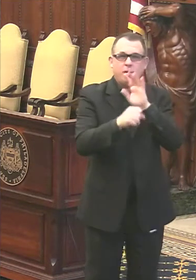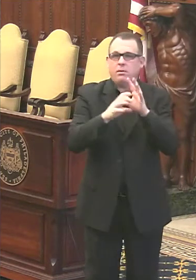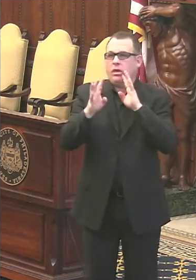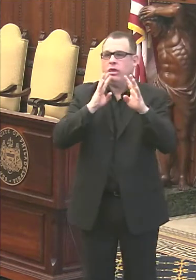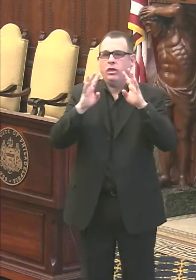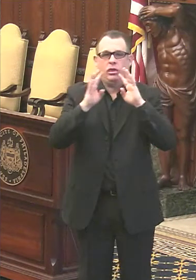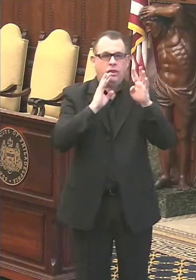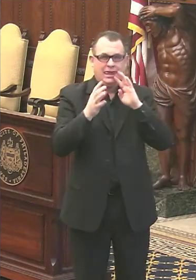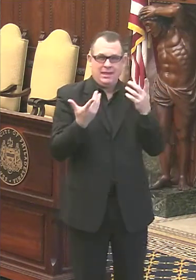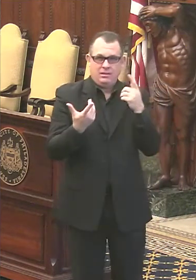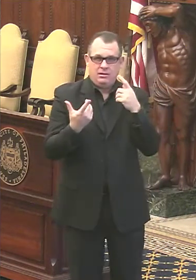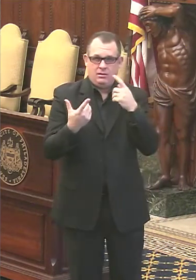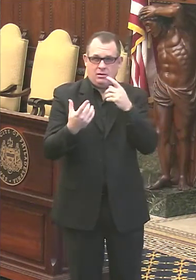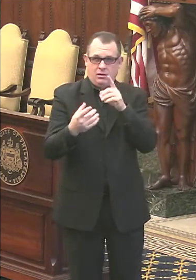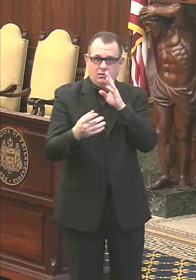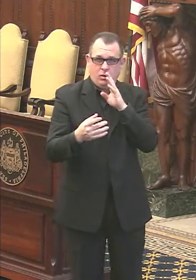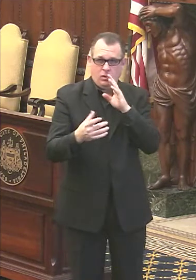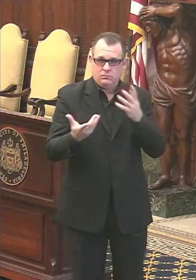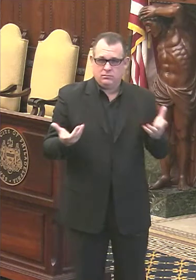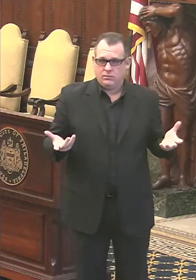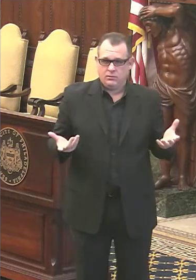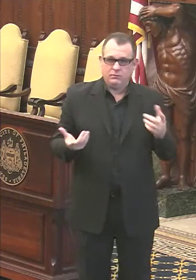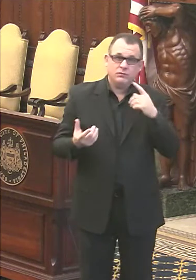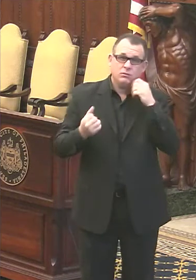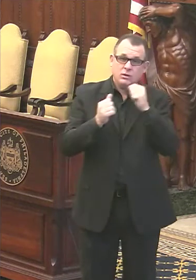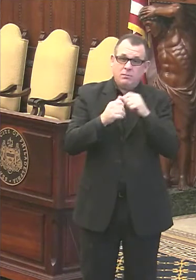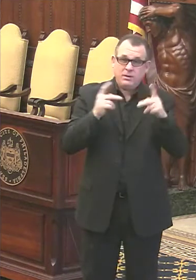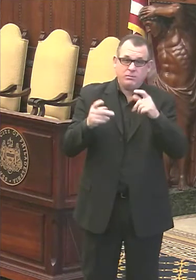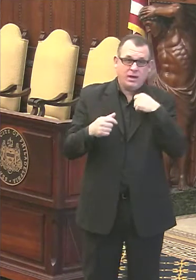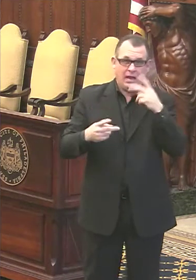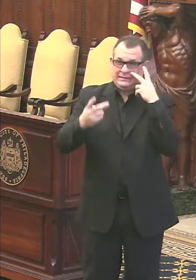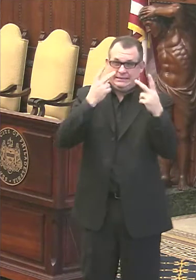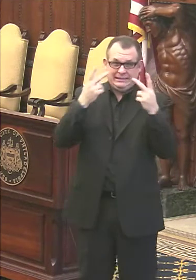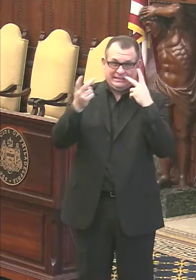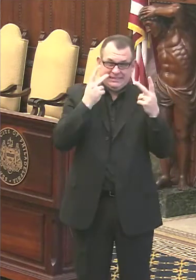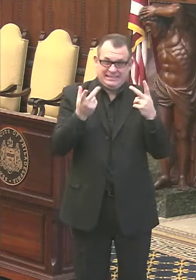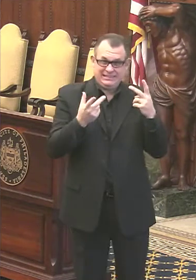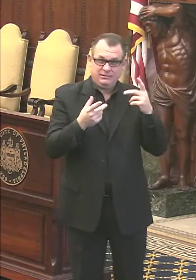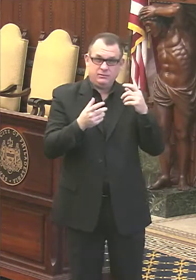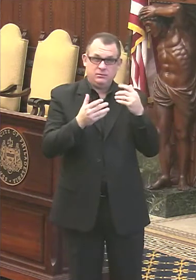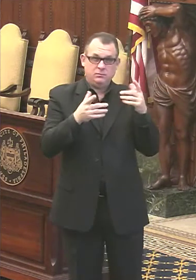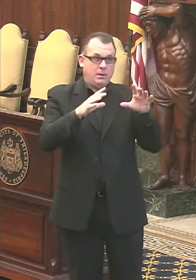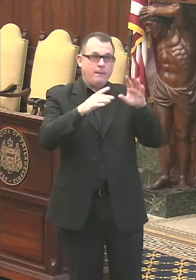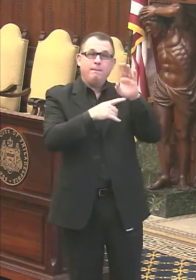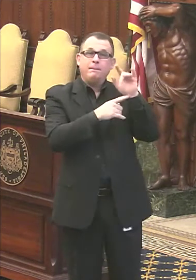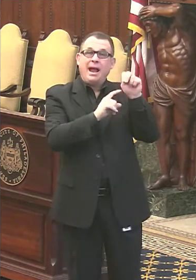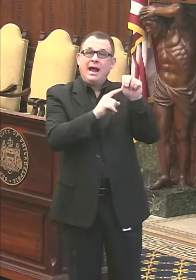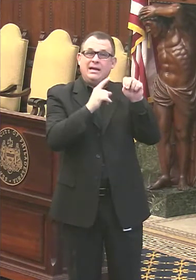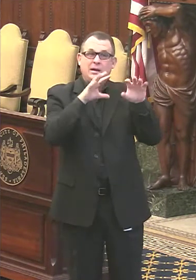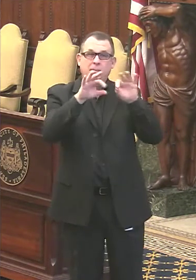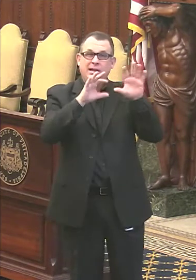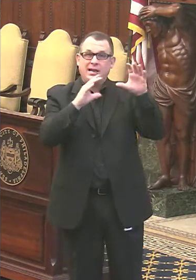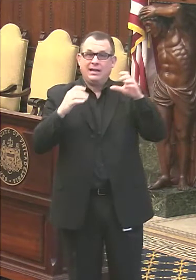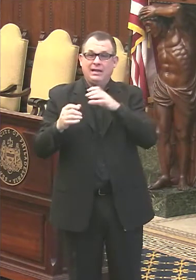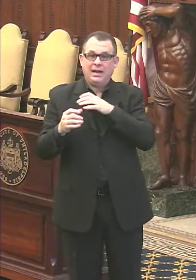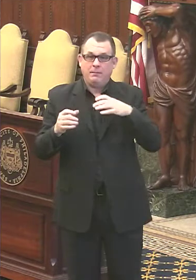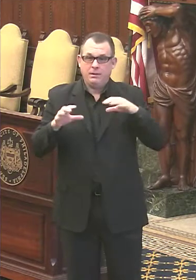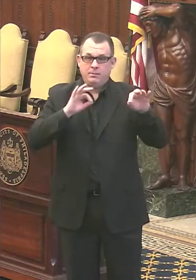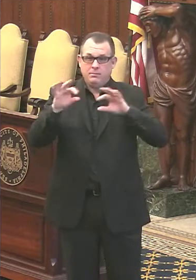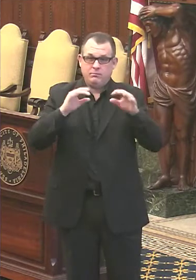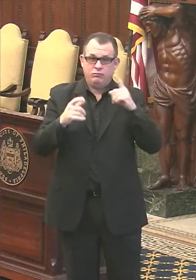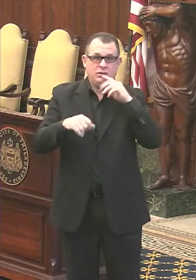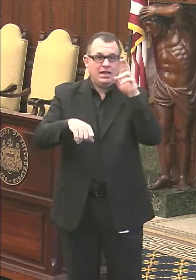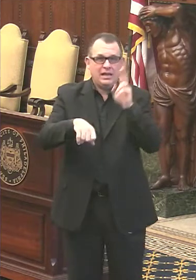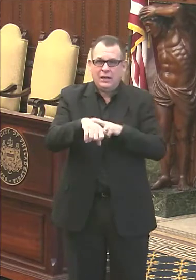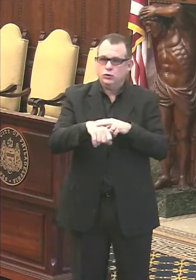that with, uh, the folks that I've seen, the lineup I've seen coming into government, uh, this week, um, we're going to have, uh, just a natural increase